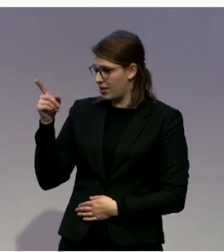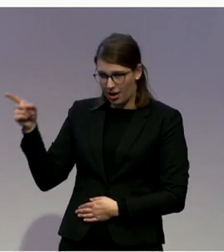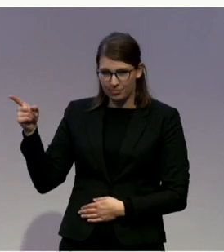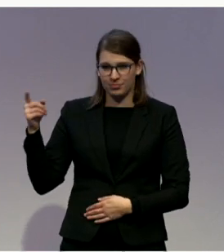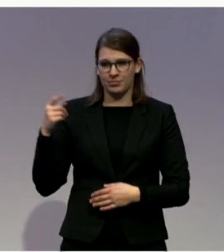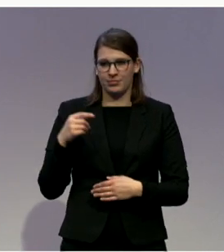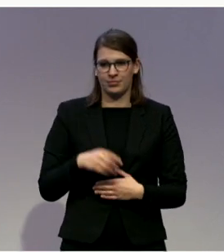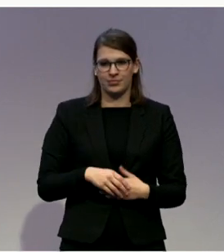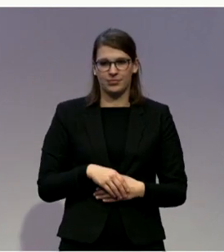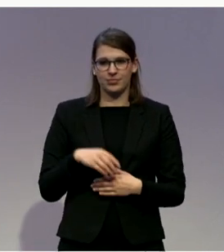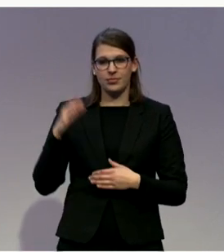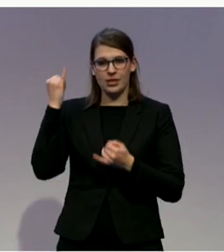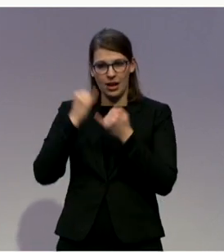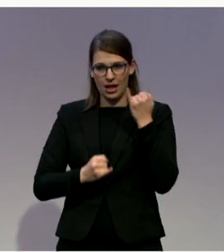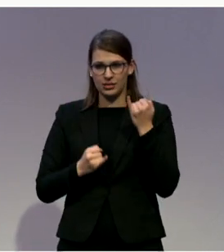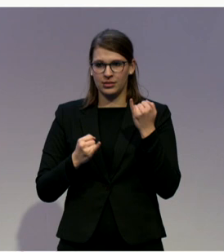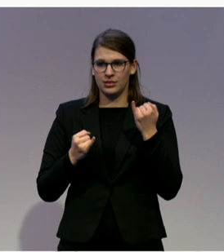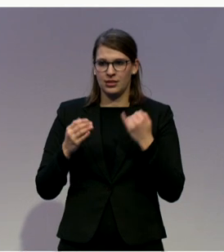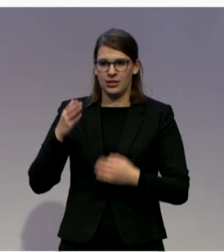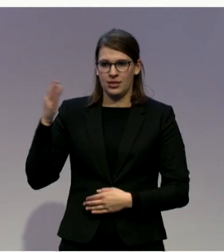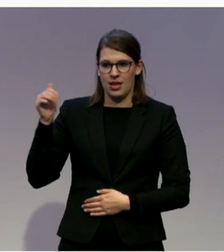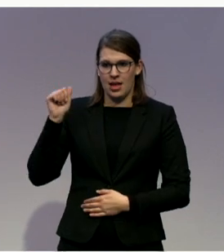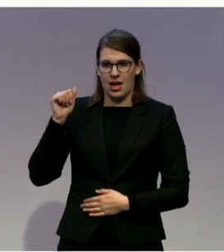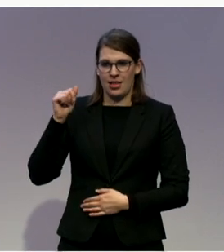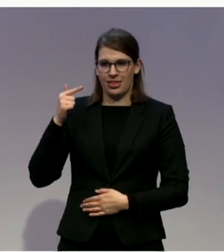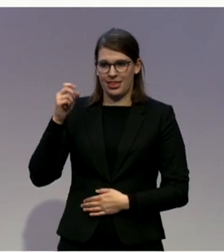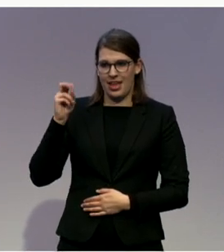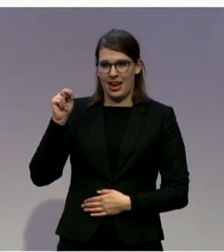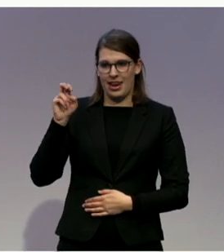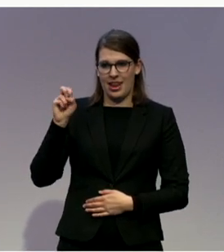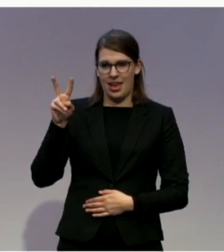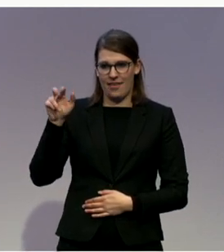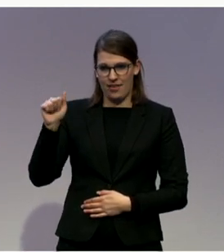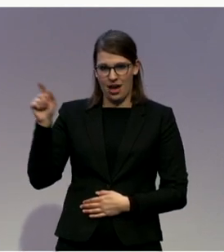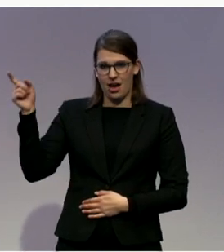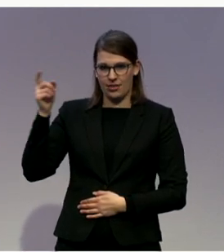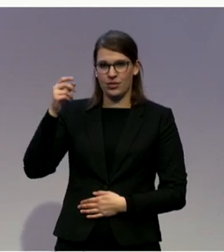certainly not least, from Aneta Teneva, from the Lumos Foundation.